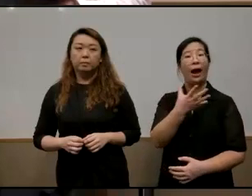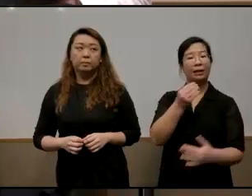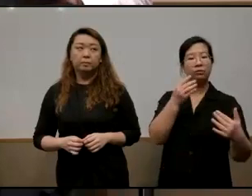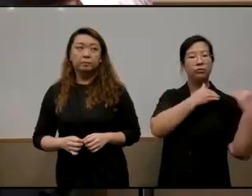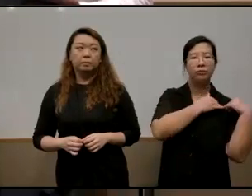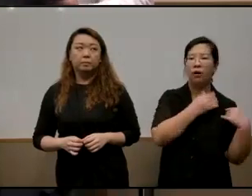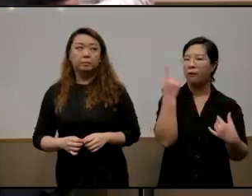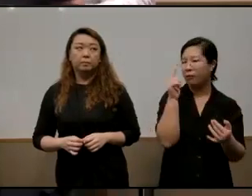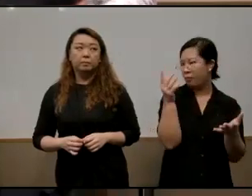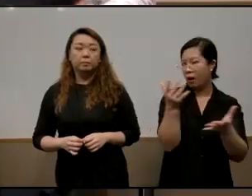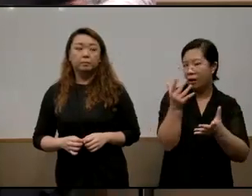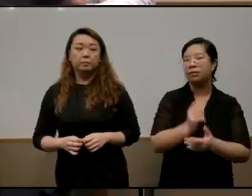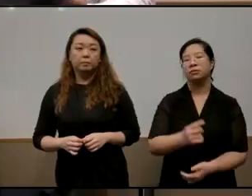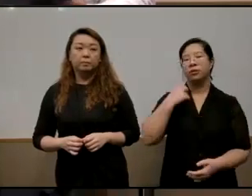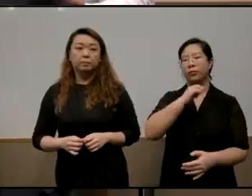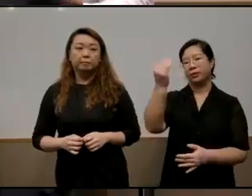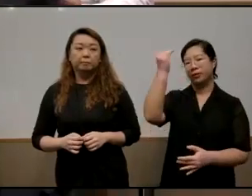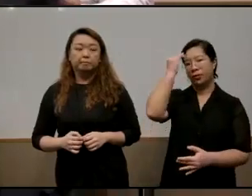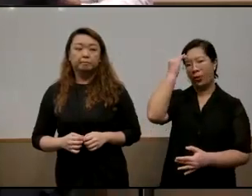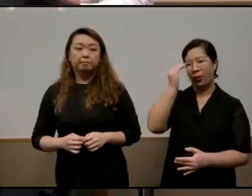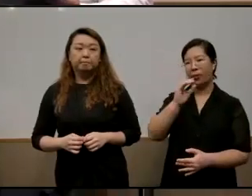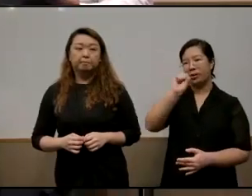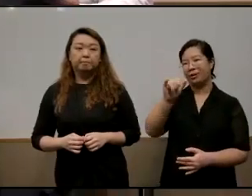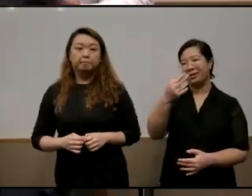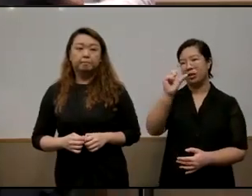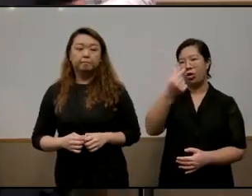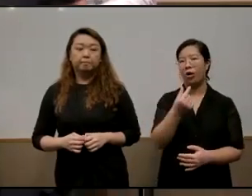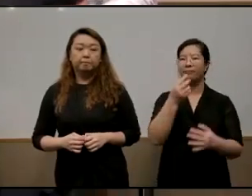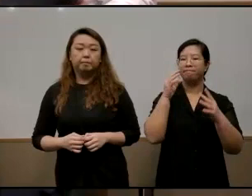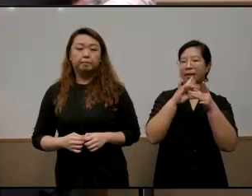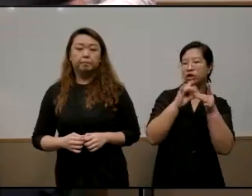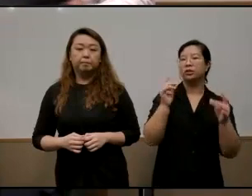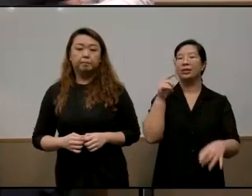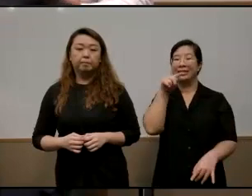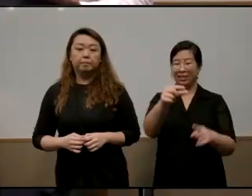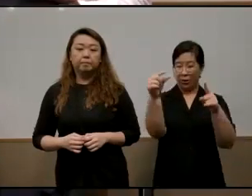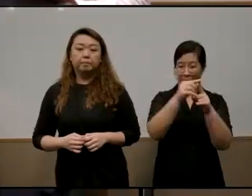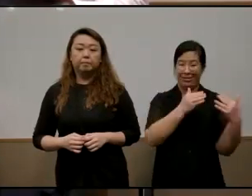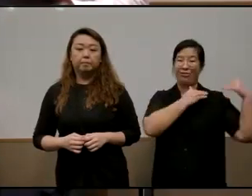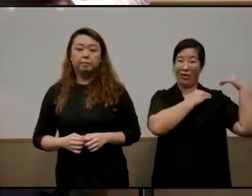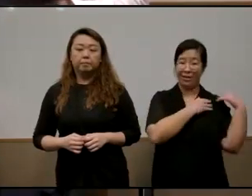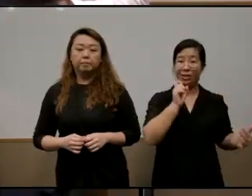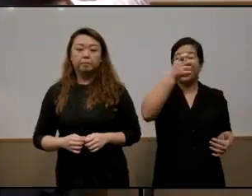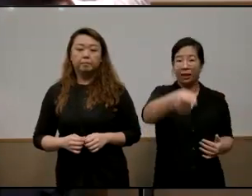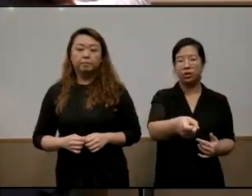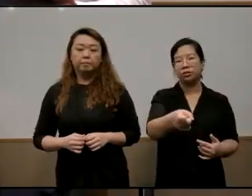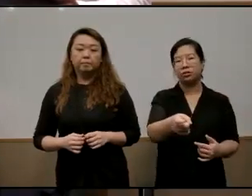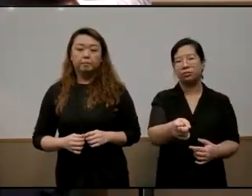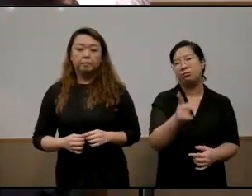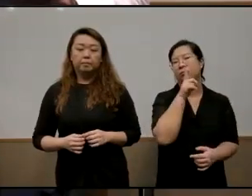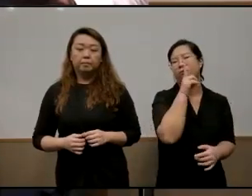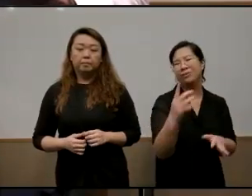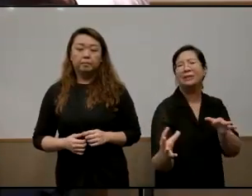and i'm and we know as uh suhong mentioned earlier on this this word responsabilization is closely